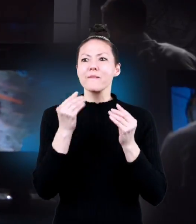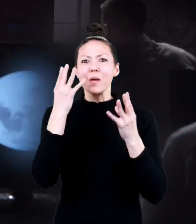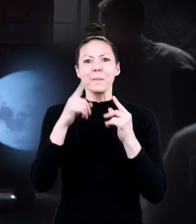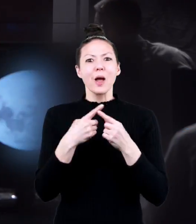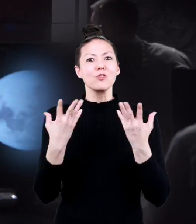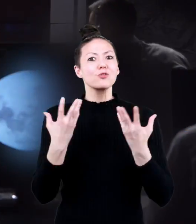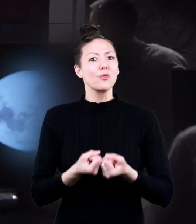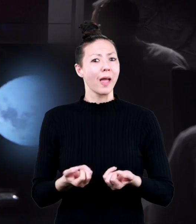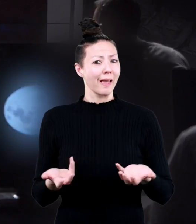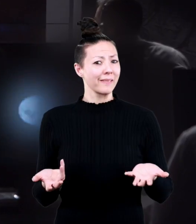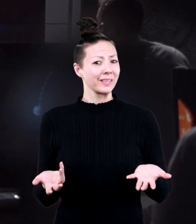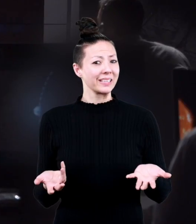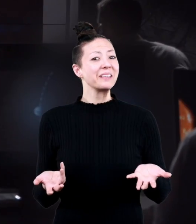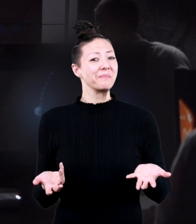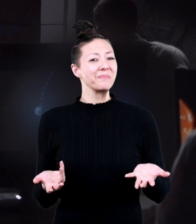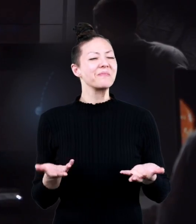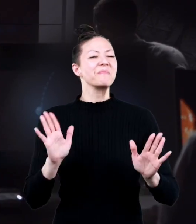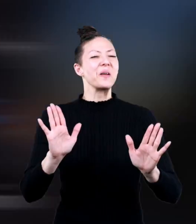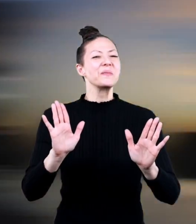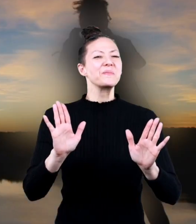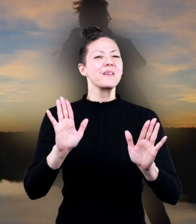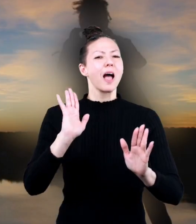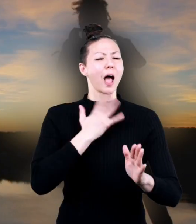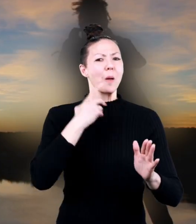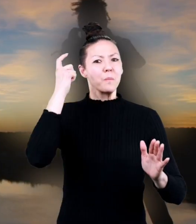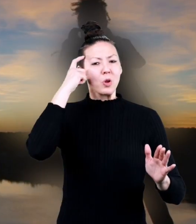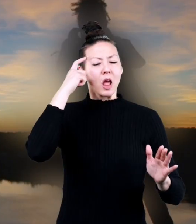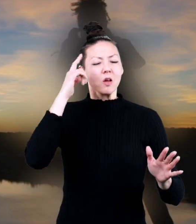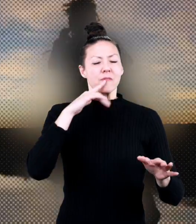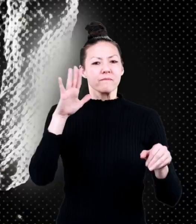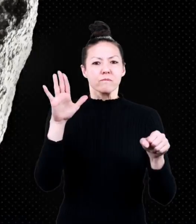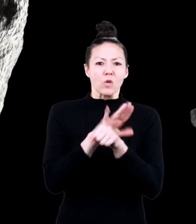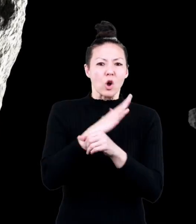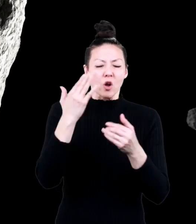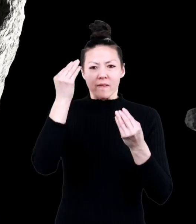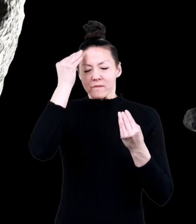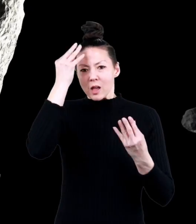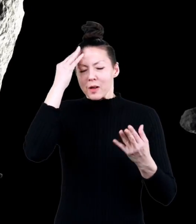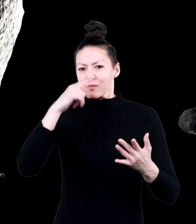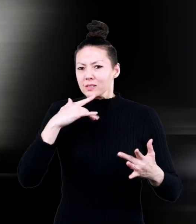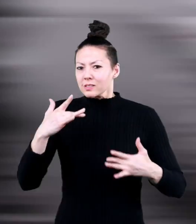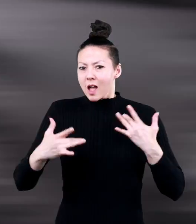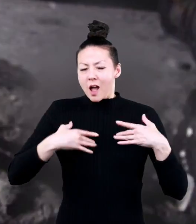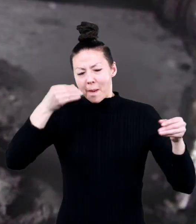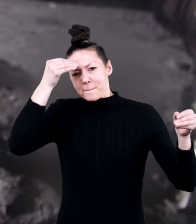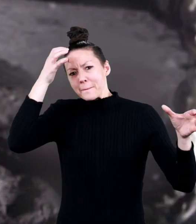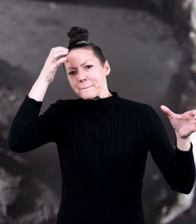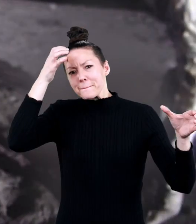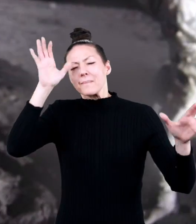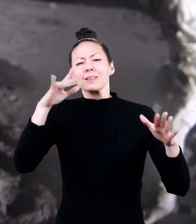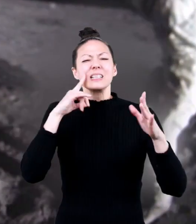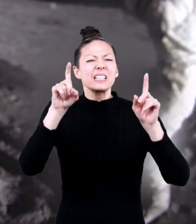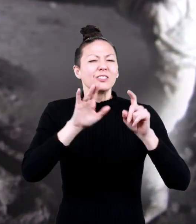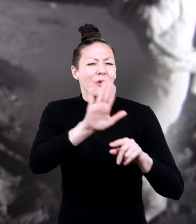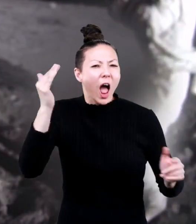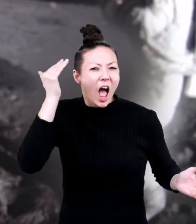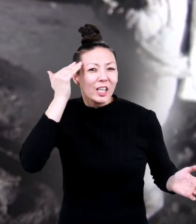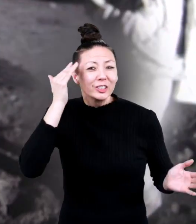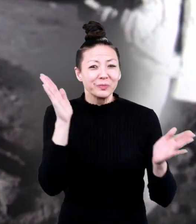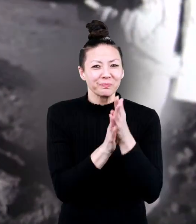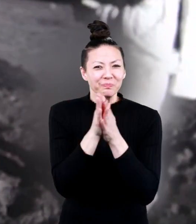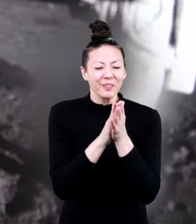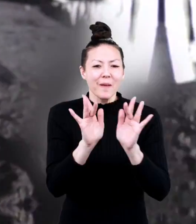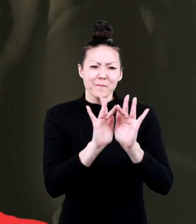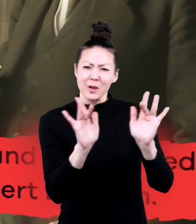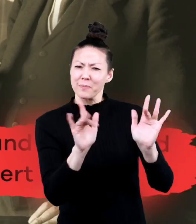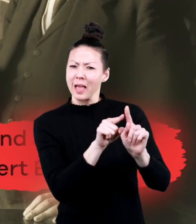discovers even more about gravity. Okay, our brains are full of new and exciting information. Let's test our